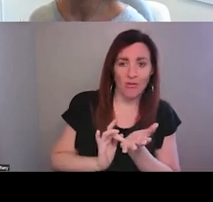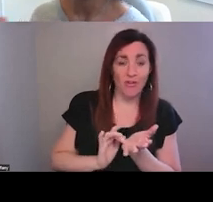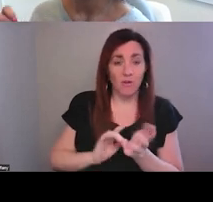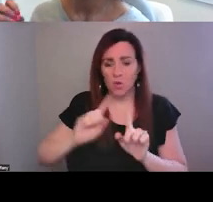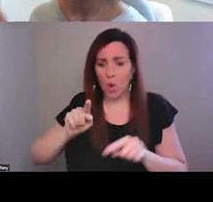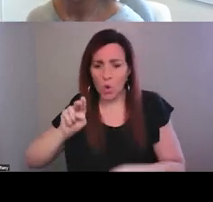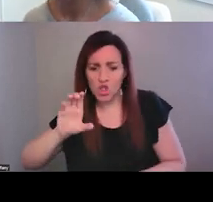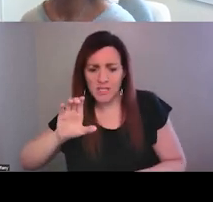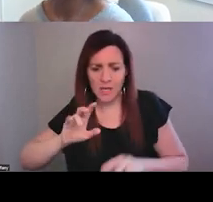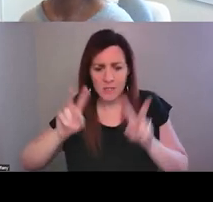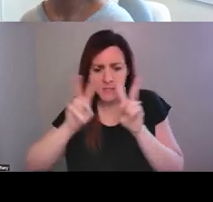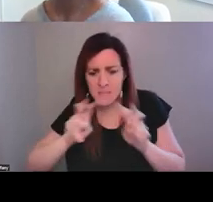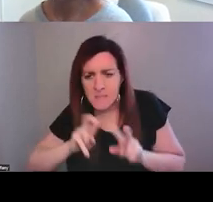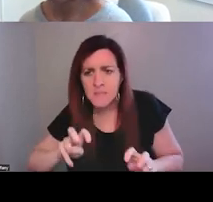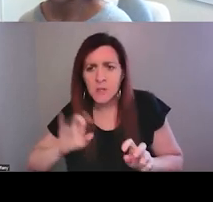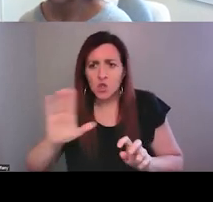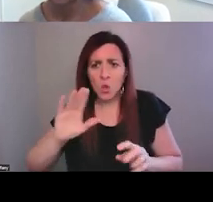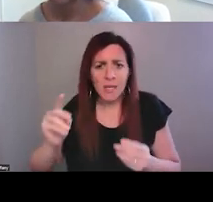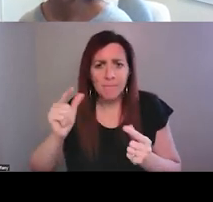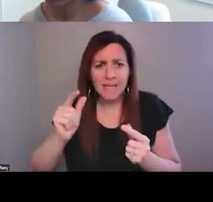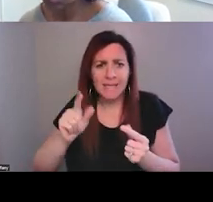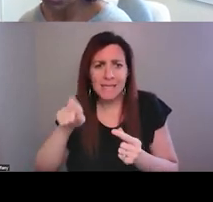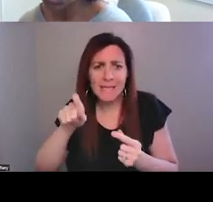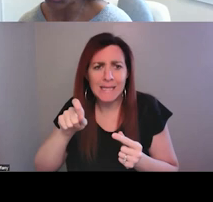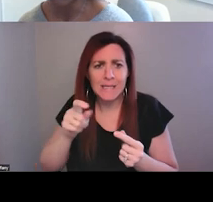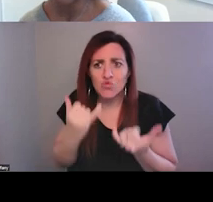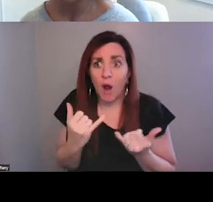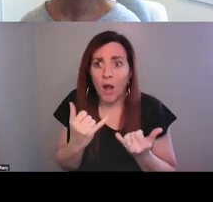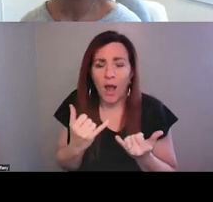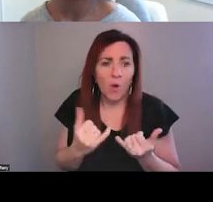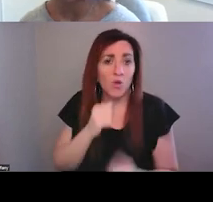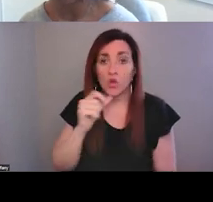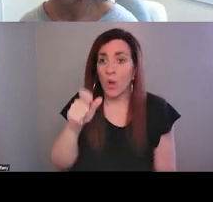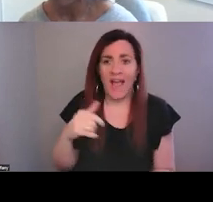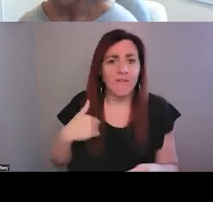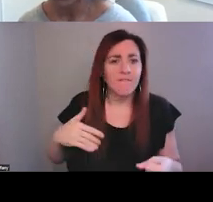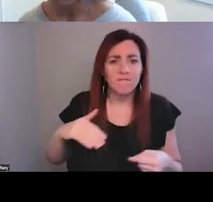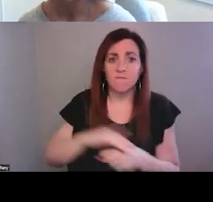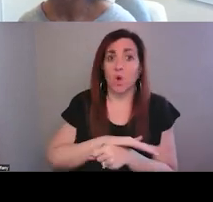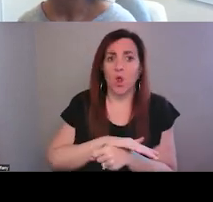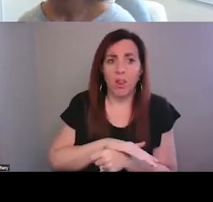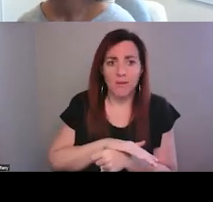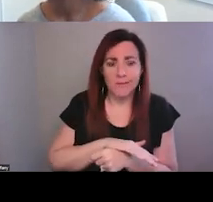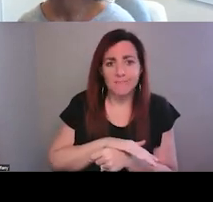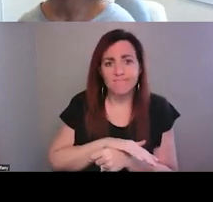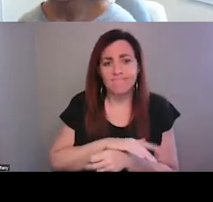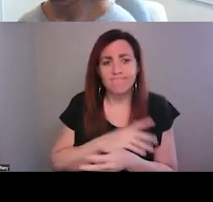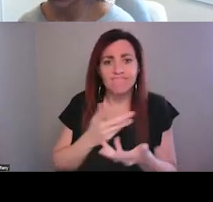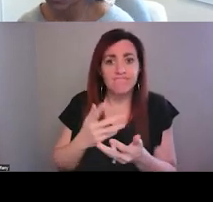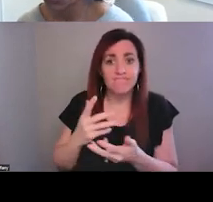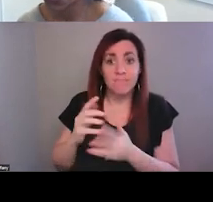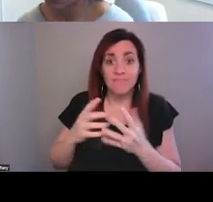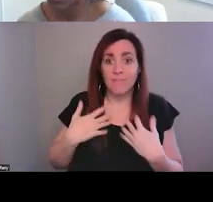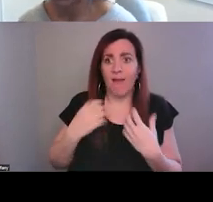assess your kind of what's your immediate crisis at the moment. You don't get a full, you know, health